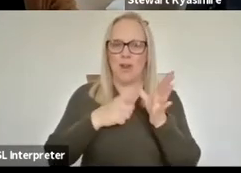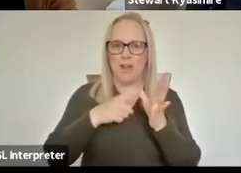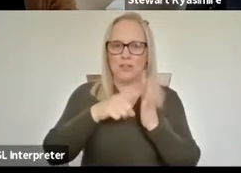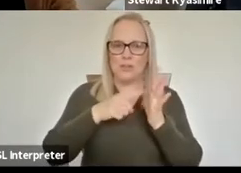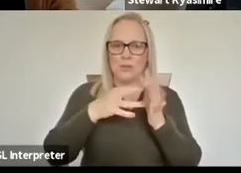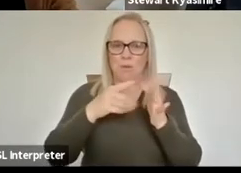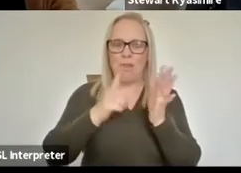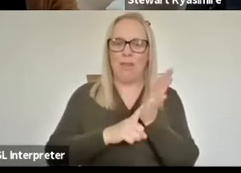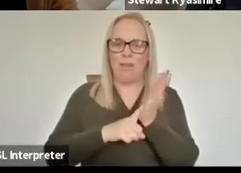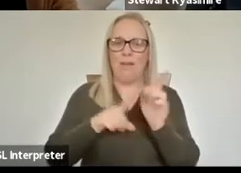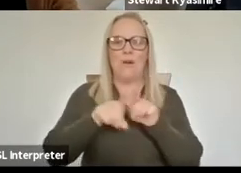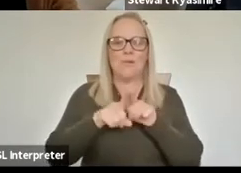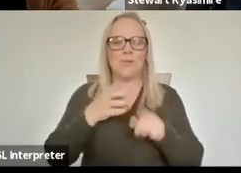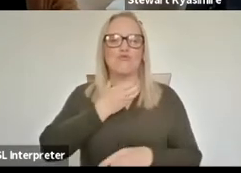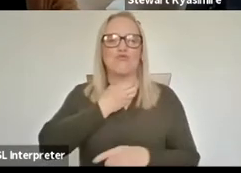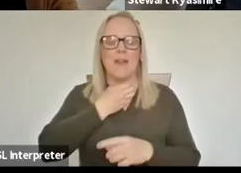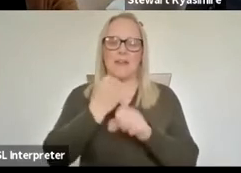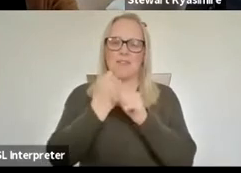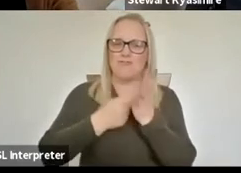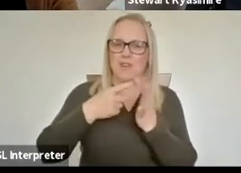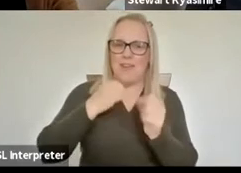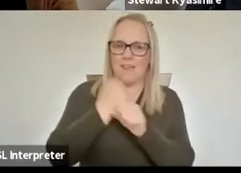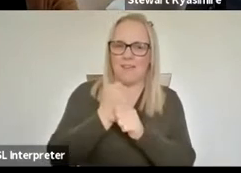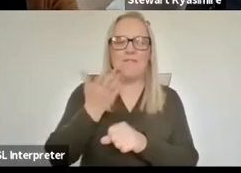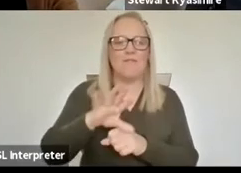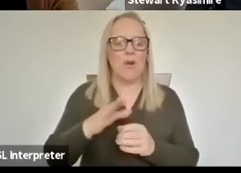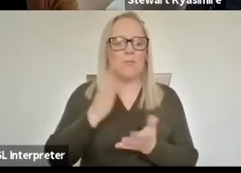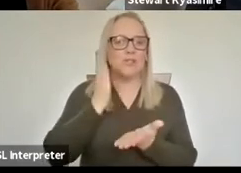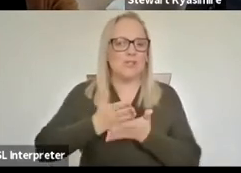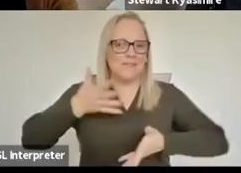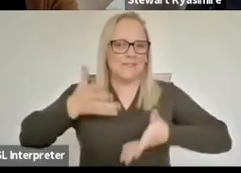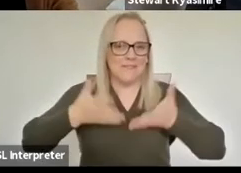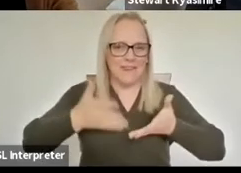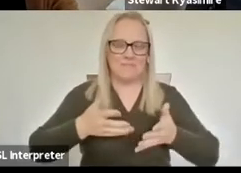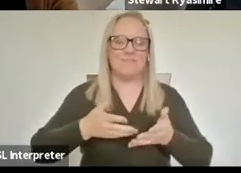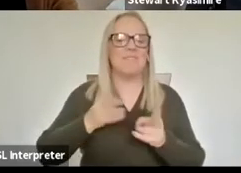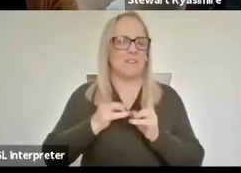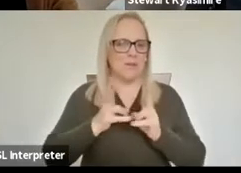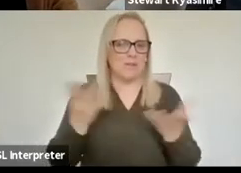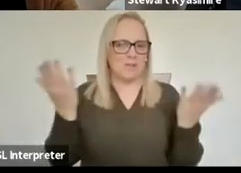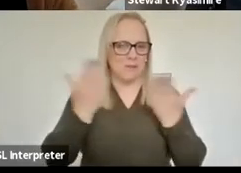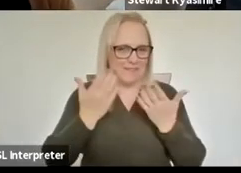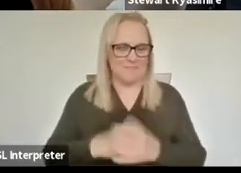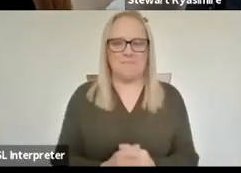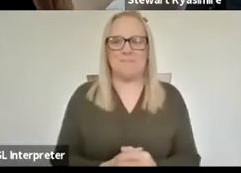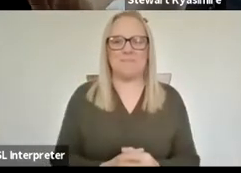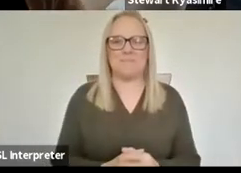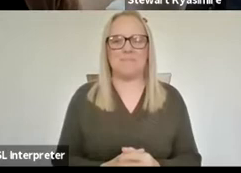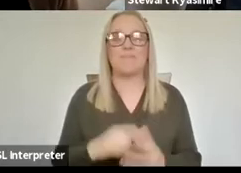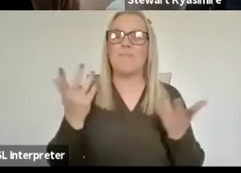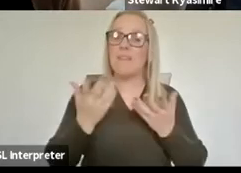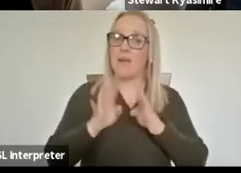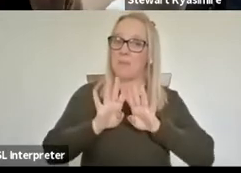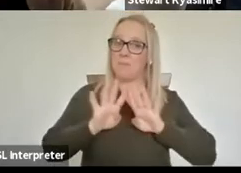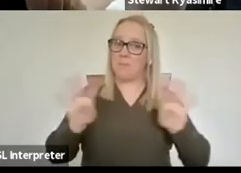Just Sign who are our BSL interpreters for this evening. So now I'm going to introduce my guests